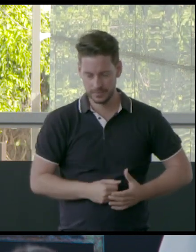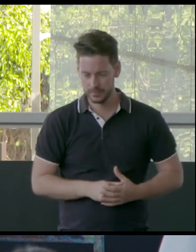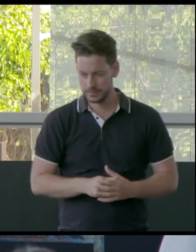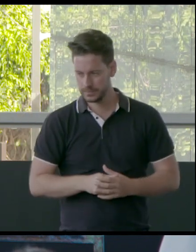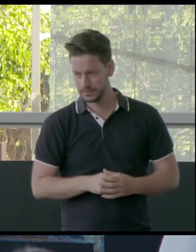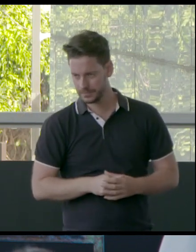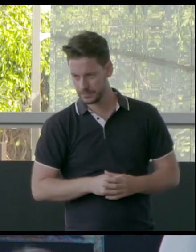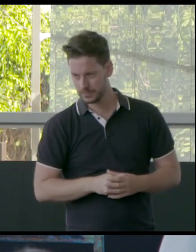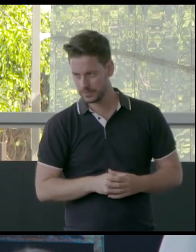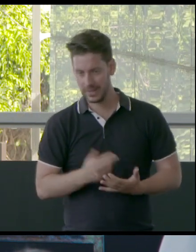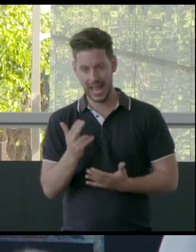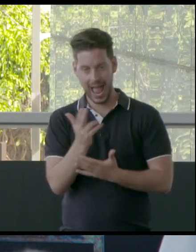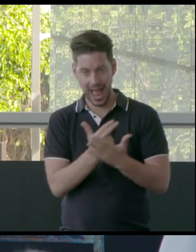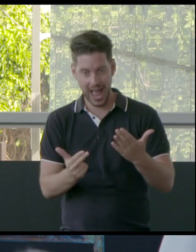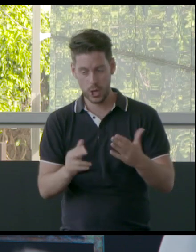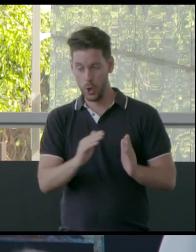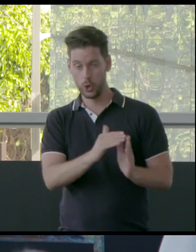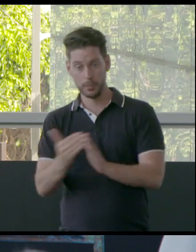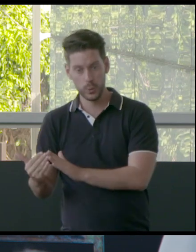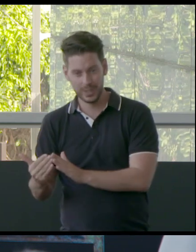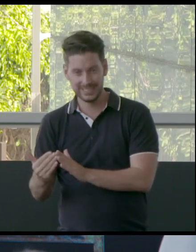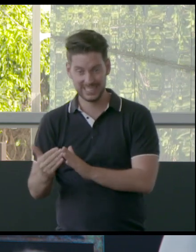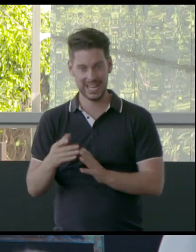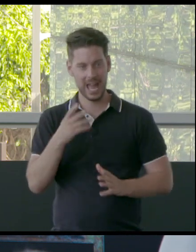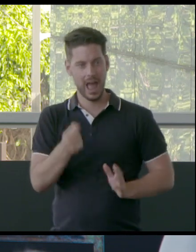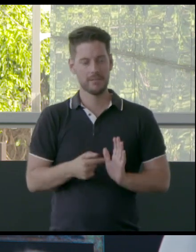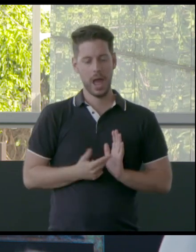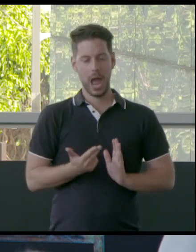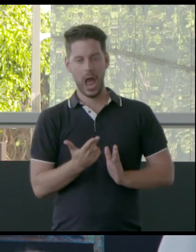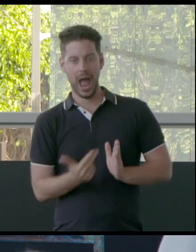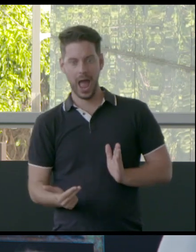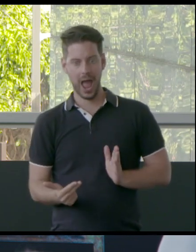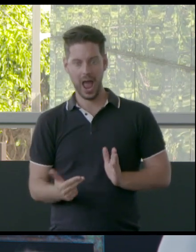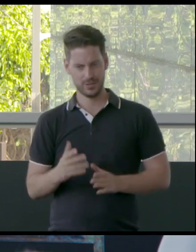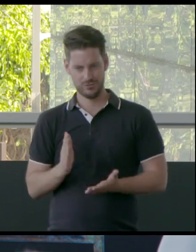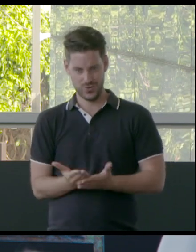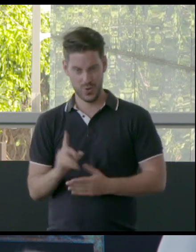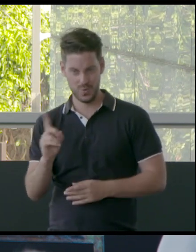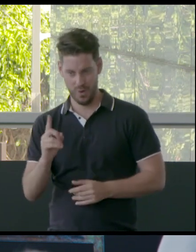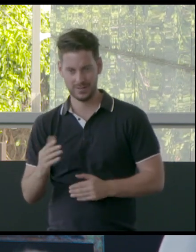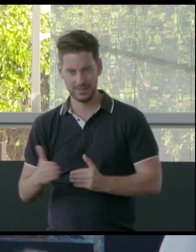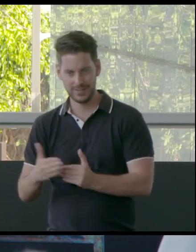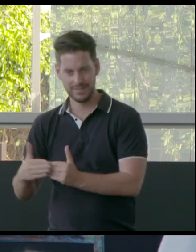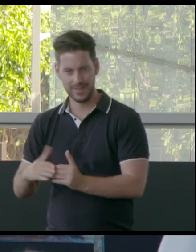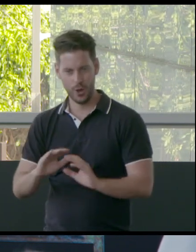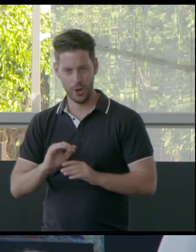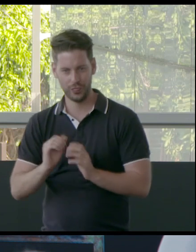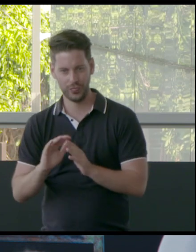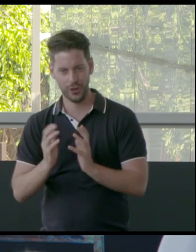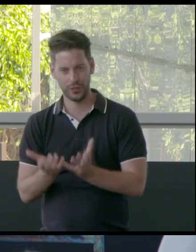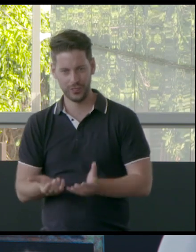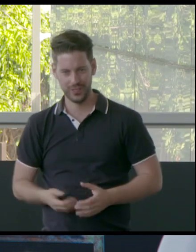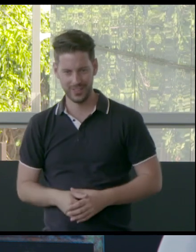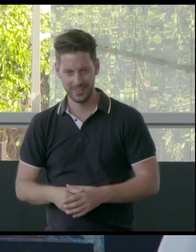where artists and community people are disguising these practices as art. And it's bringing us together. It's teaching